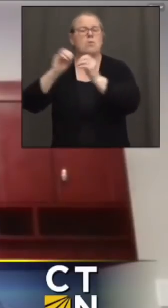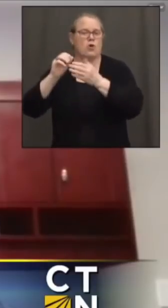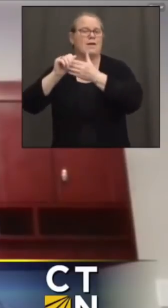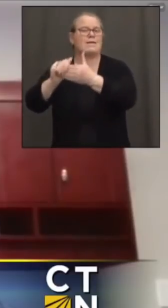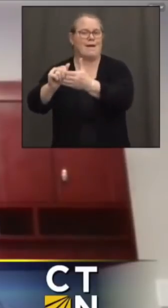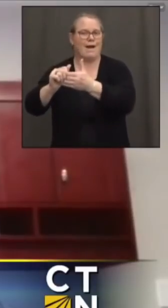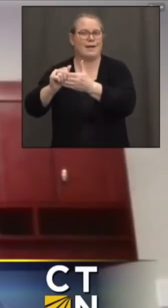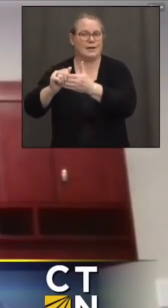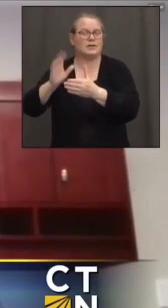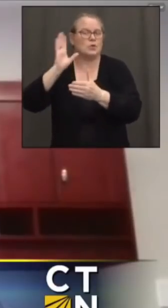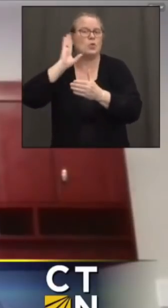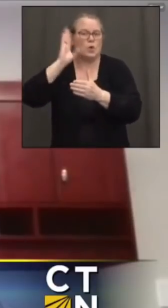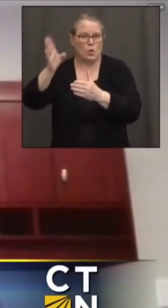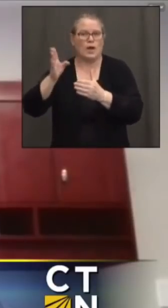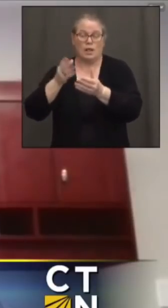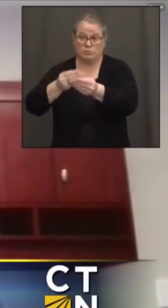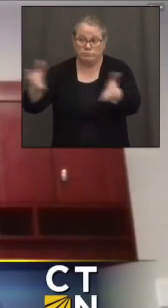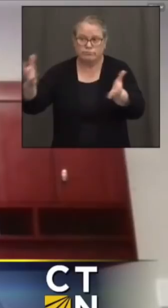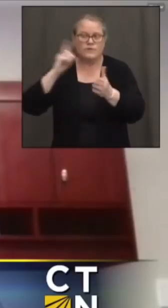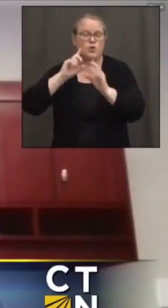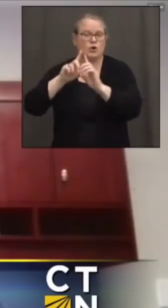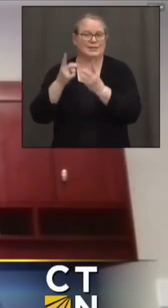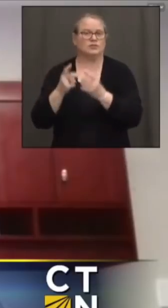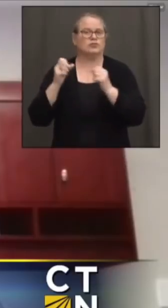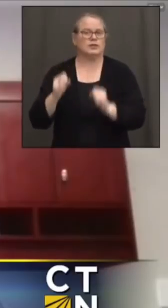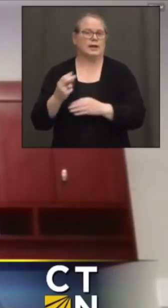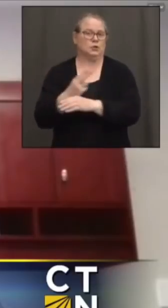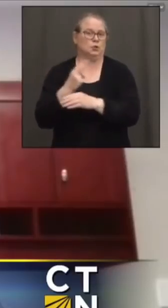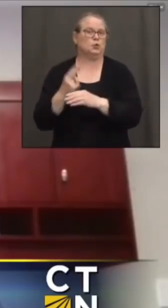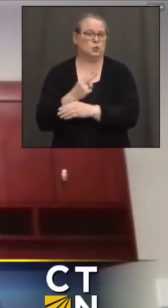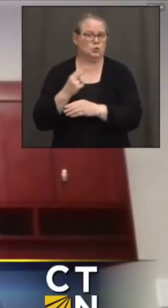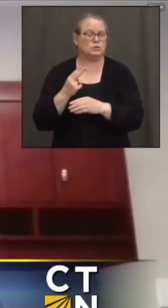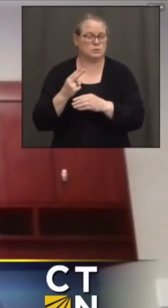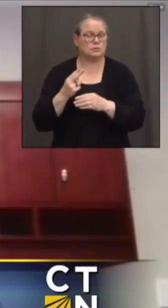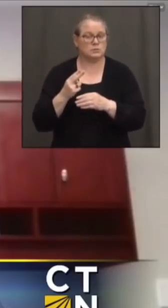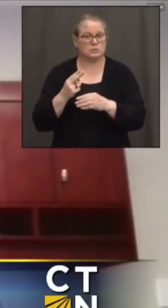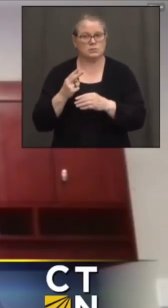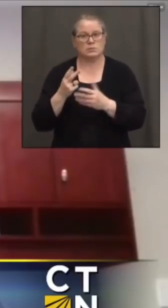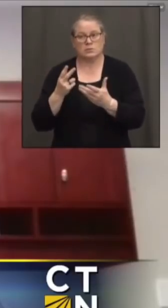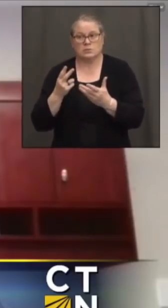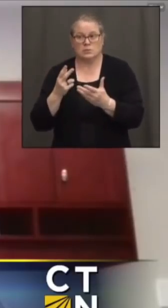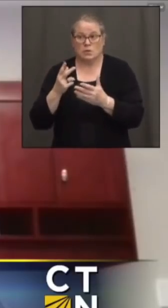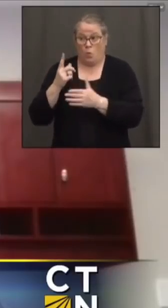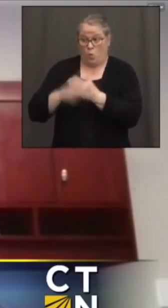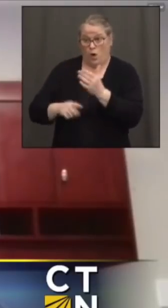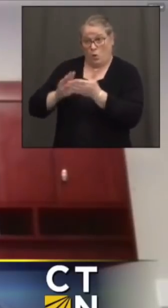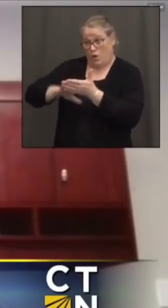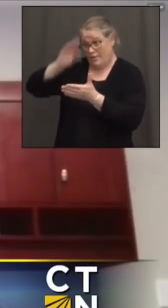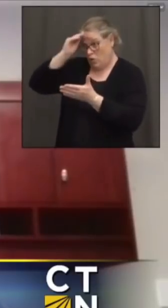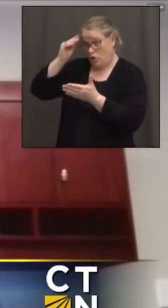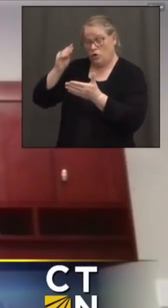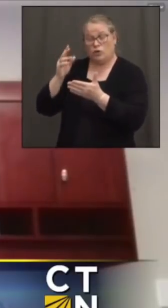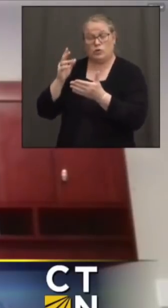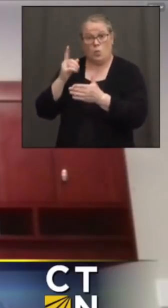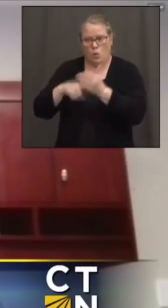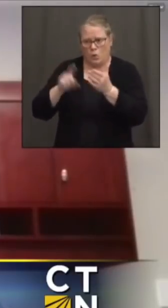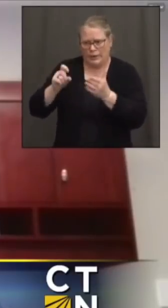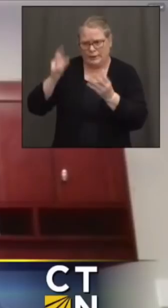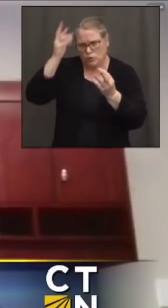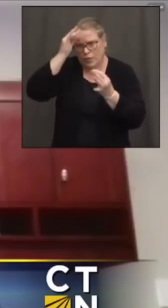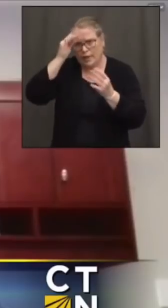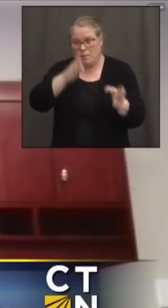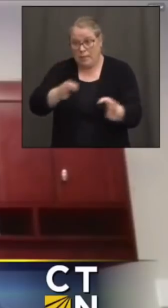for districts to have based on what we're learning and what we need to be thinking about